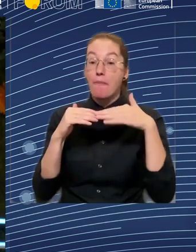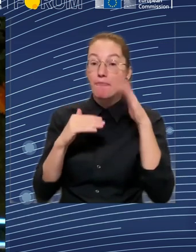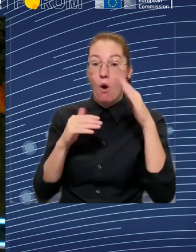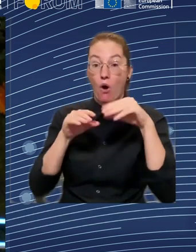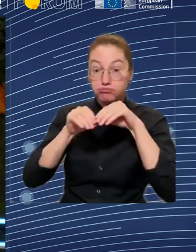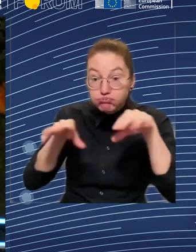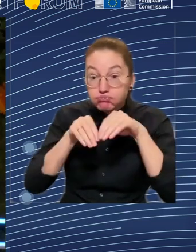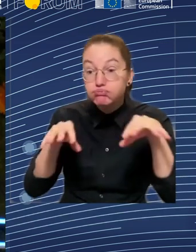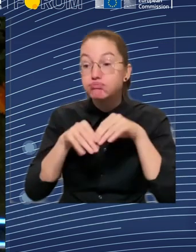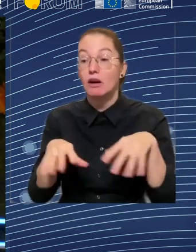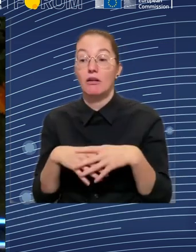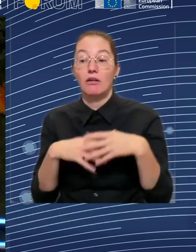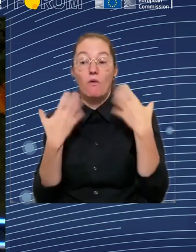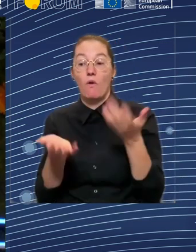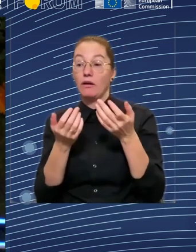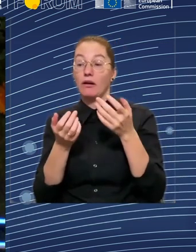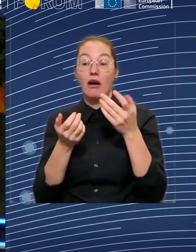A very easy question.